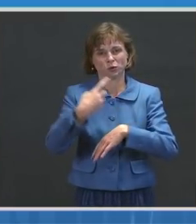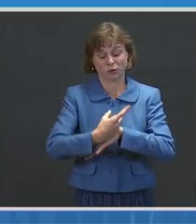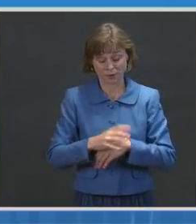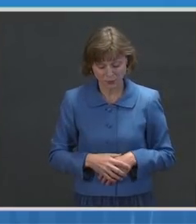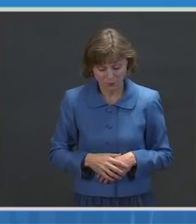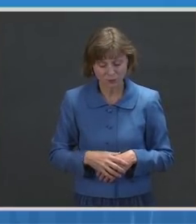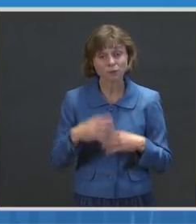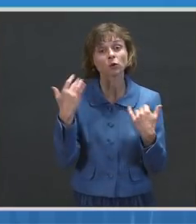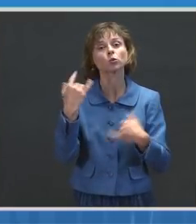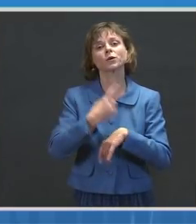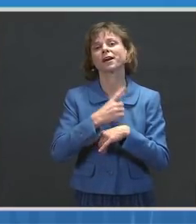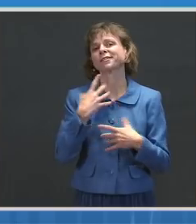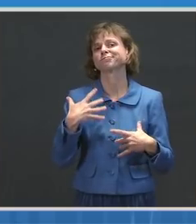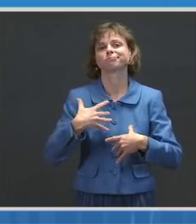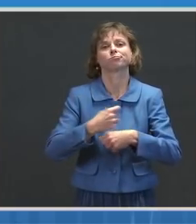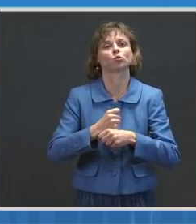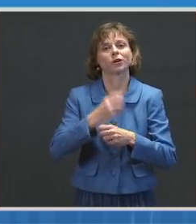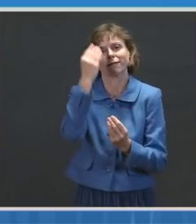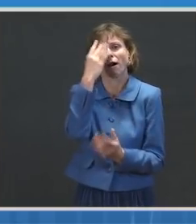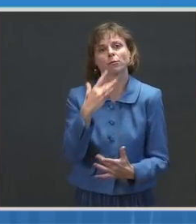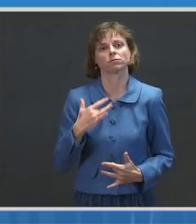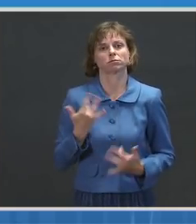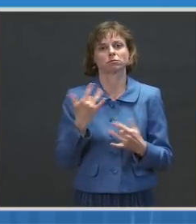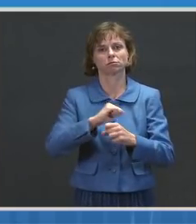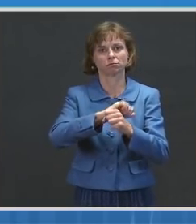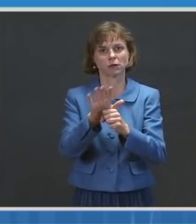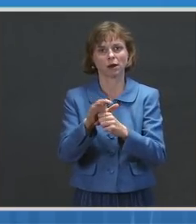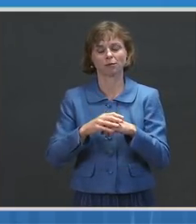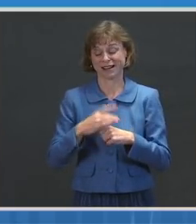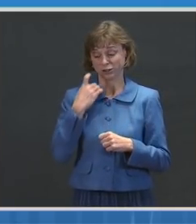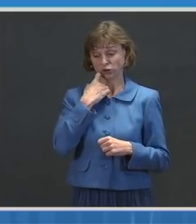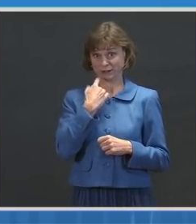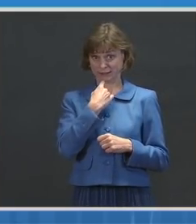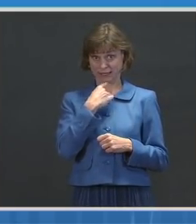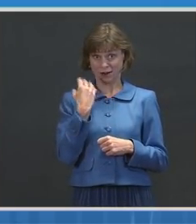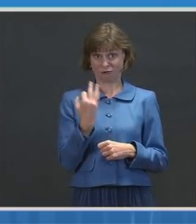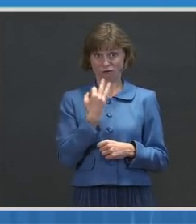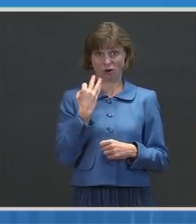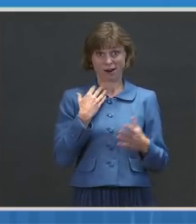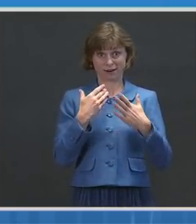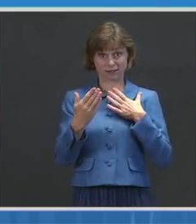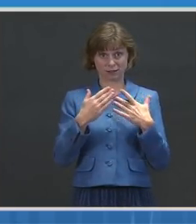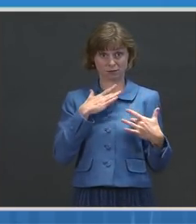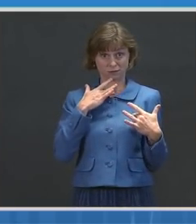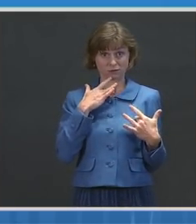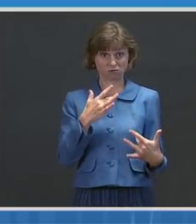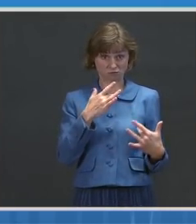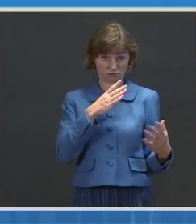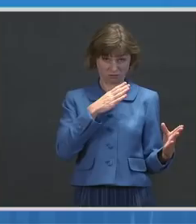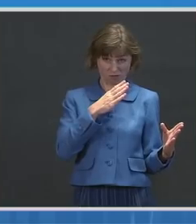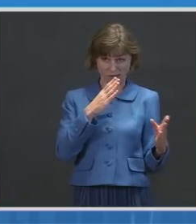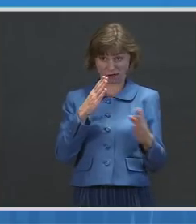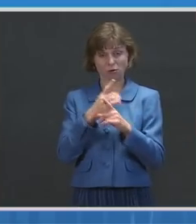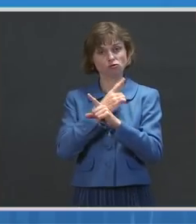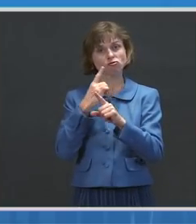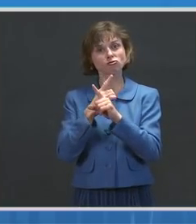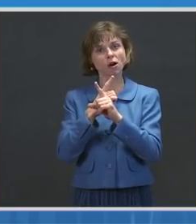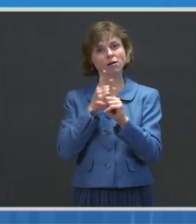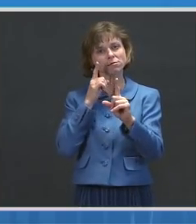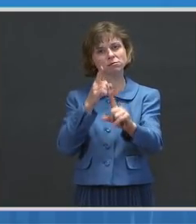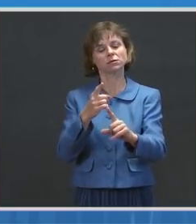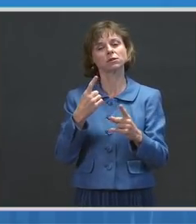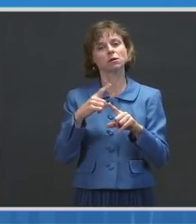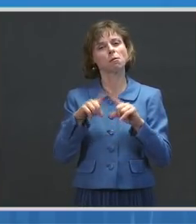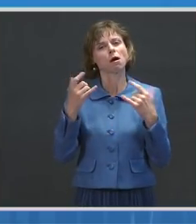give you a brief update on the pandemic. As I mentioned on Friday, despite trends moving in the right direction, we remain in a very serious